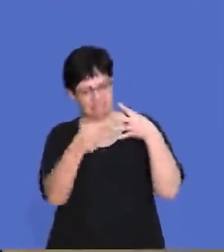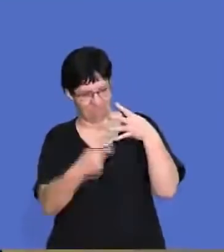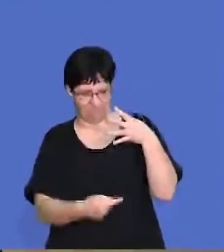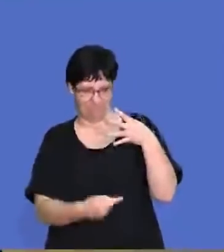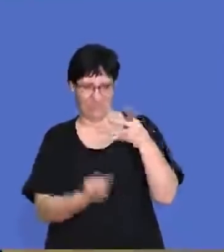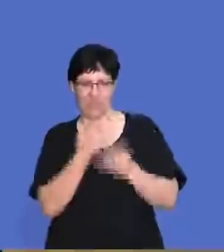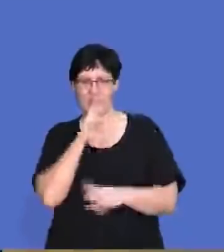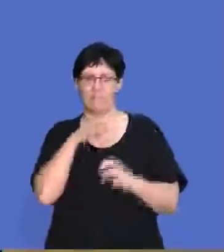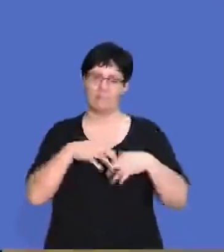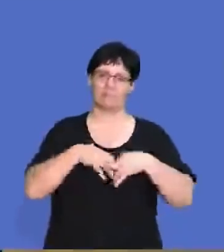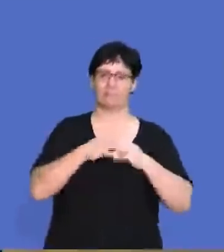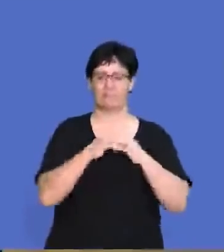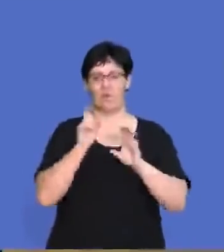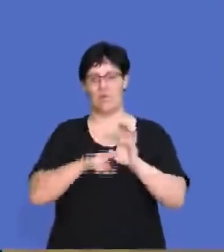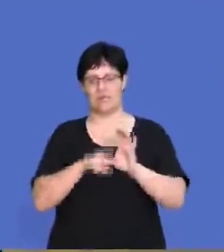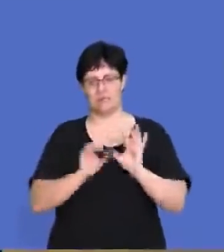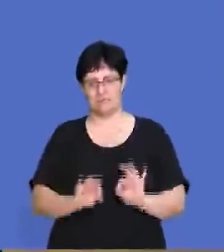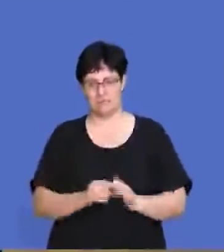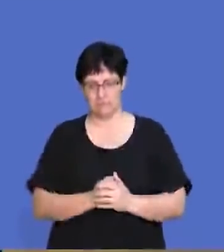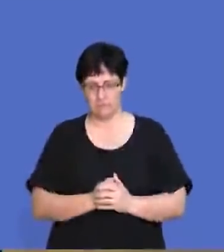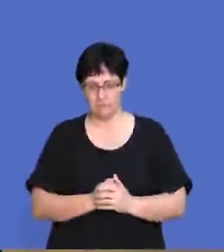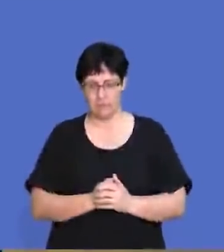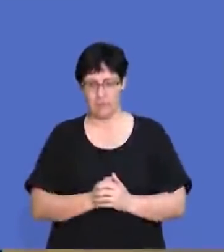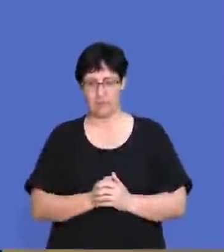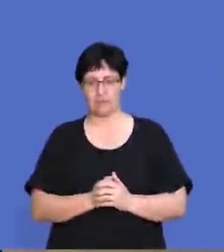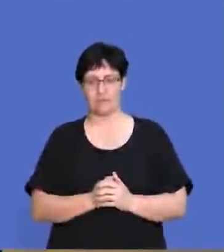elements that has to make up with quality.